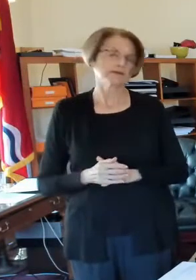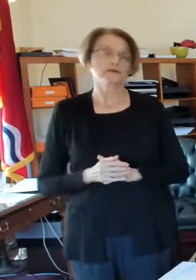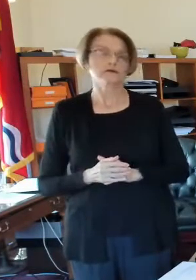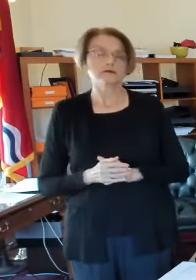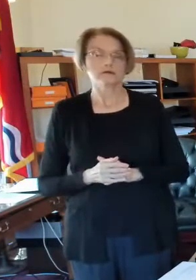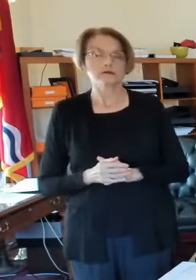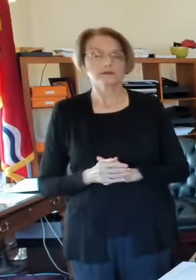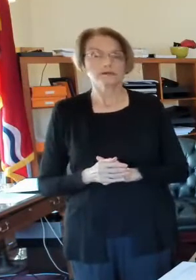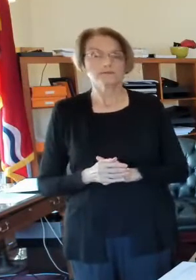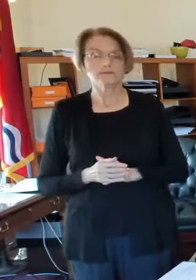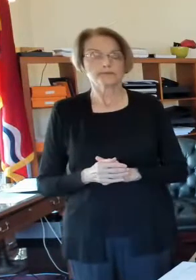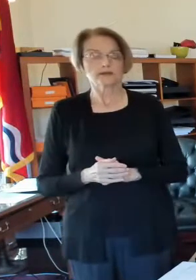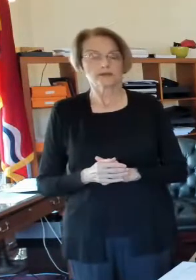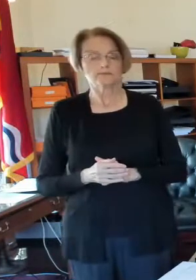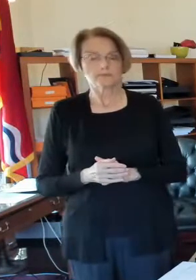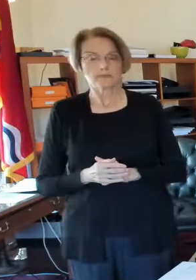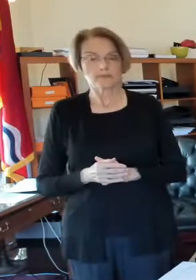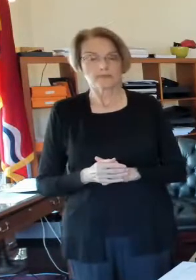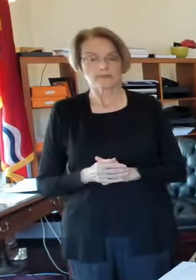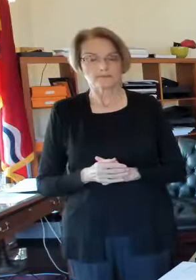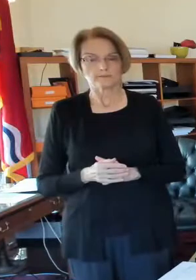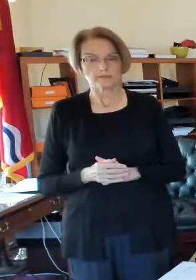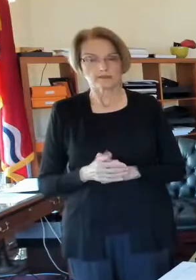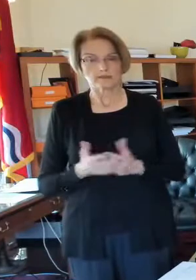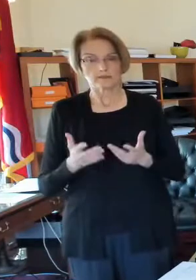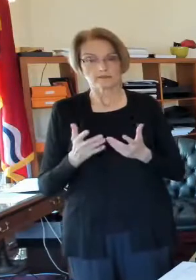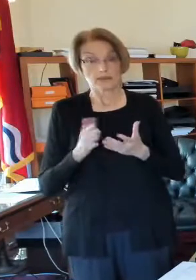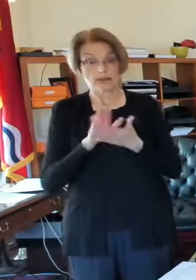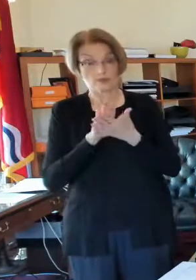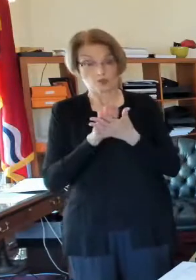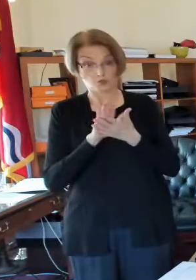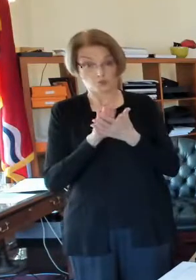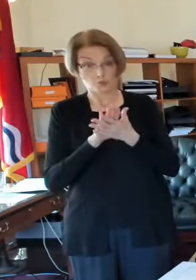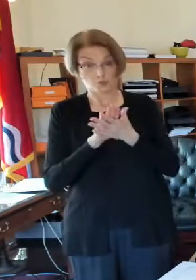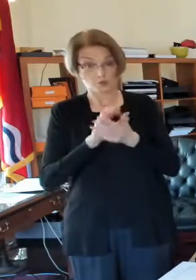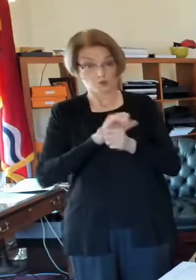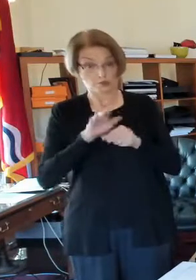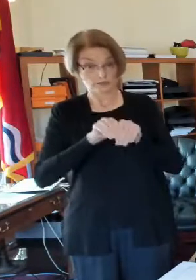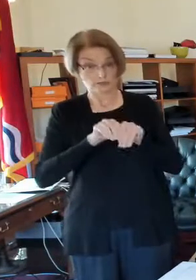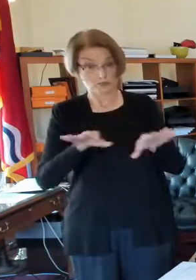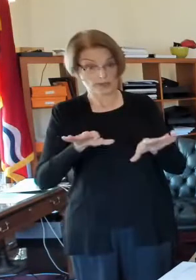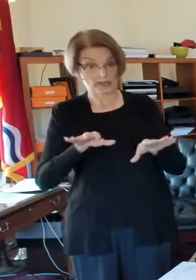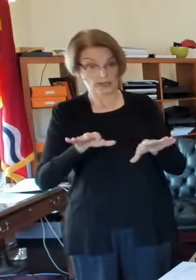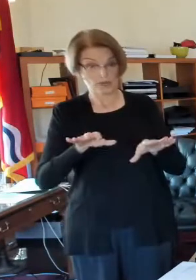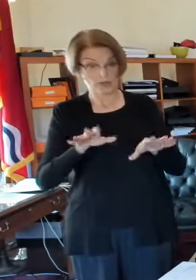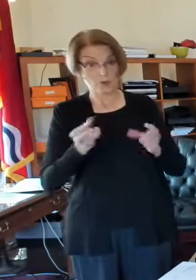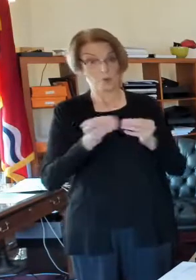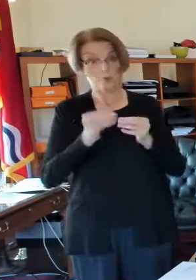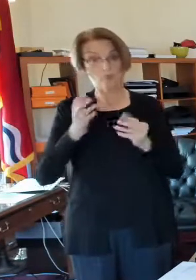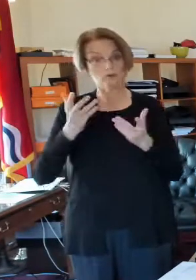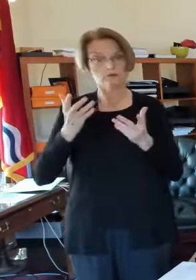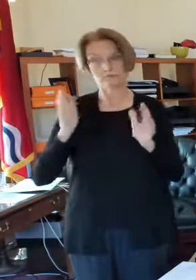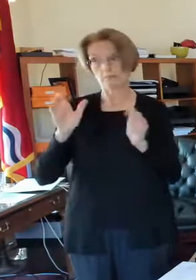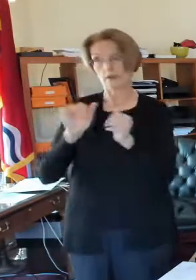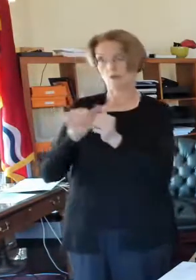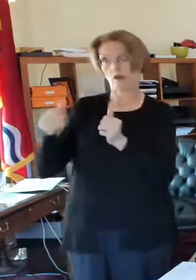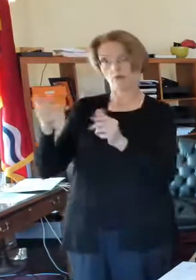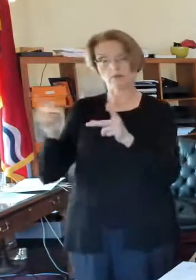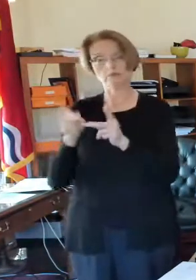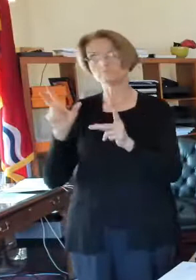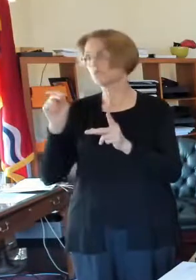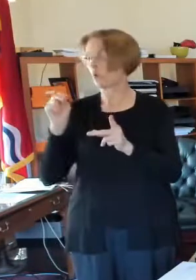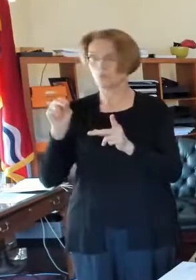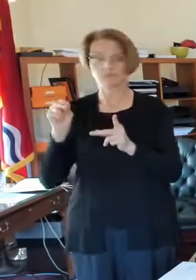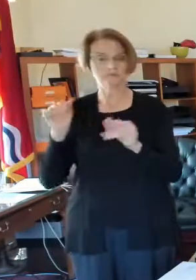their schools, it is not spreading in schools any more than anywhere else. And